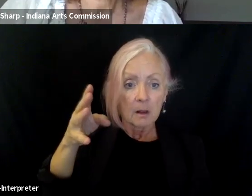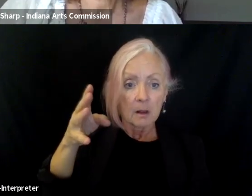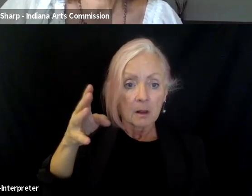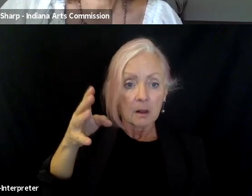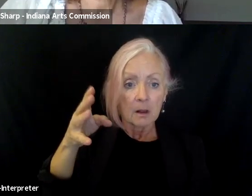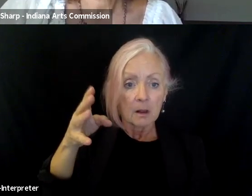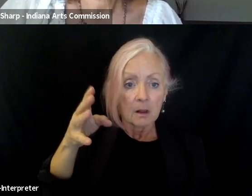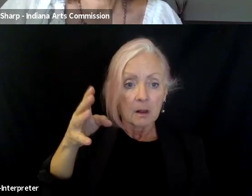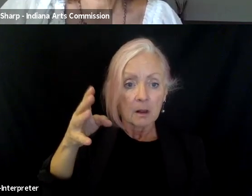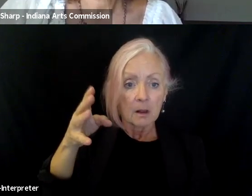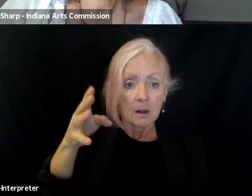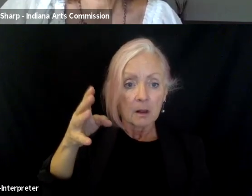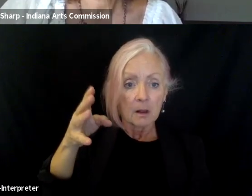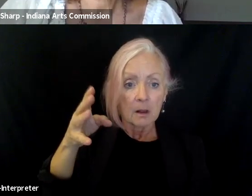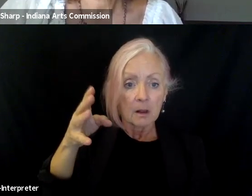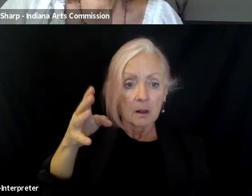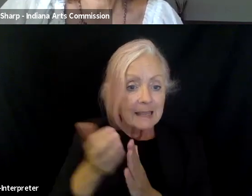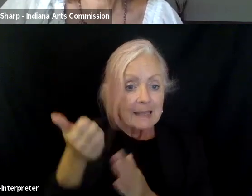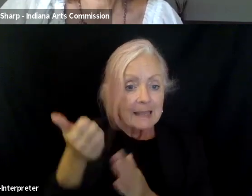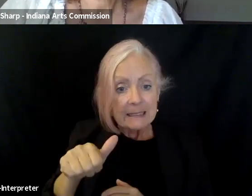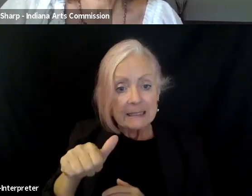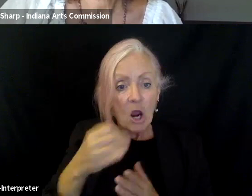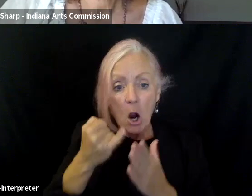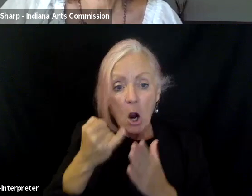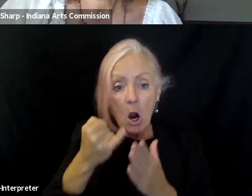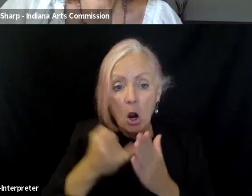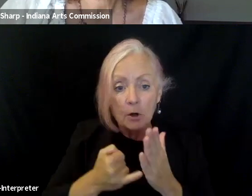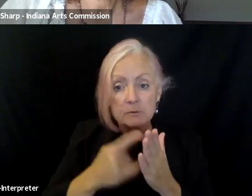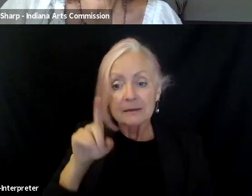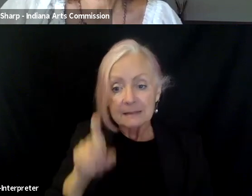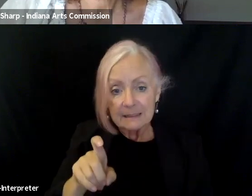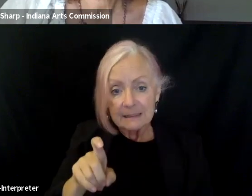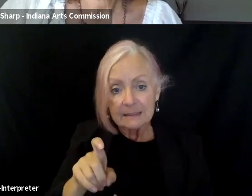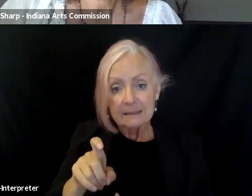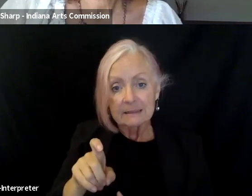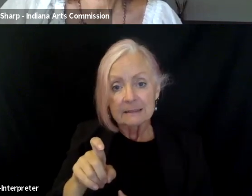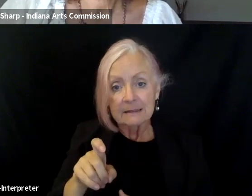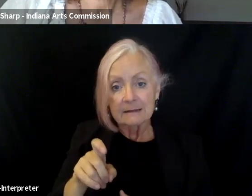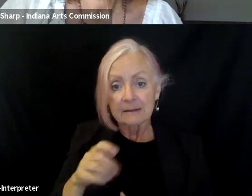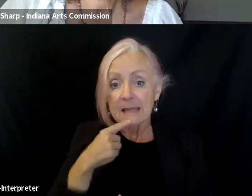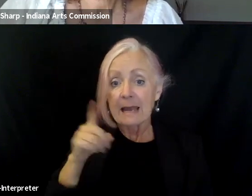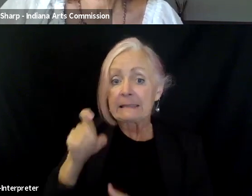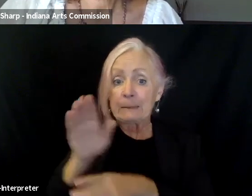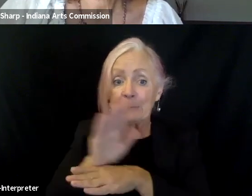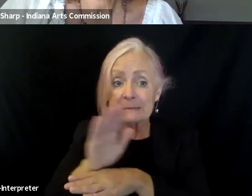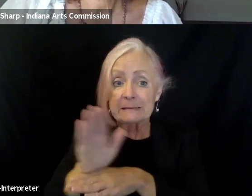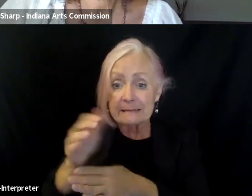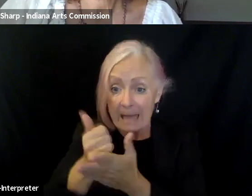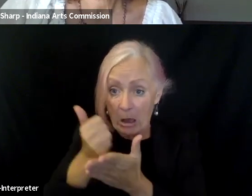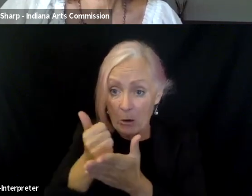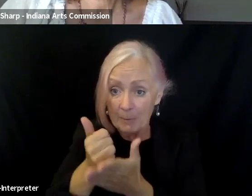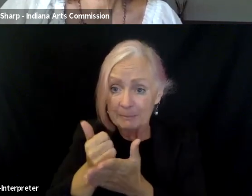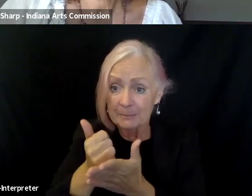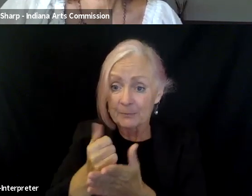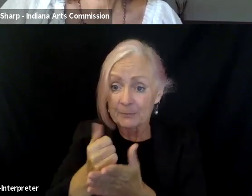ask any artists what they need, um, and they will get to any business help pretty quickly. It's up there in the top few. I right artists out there?